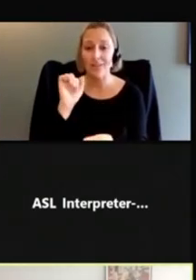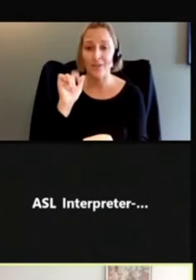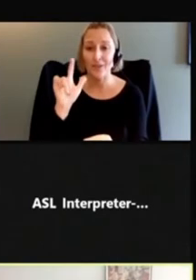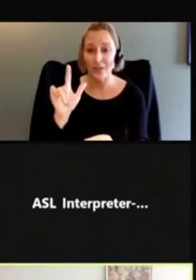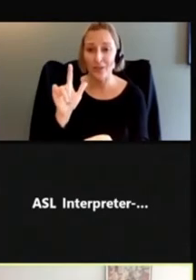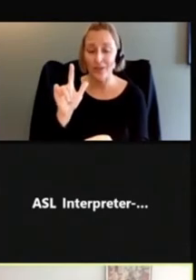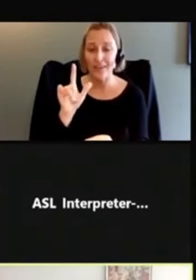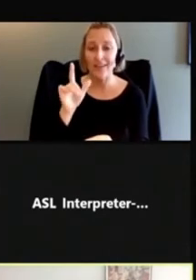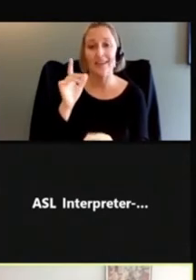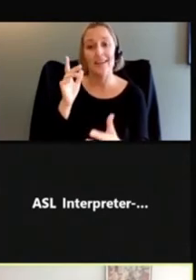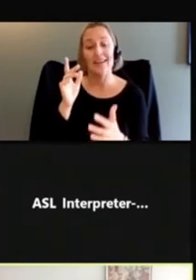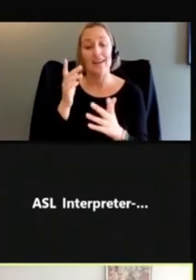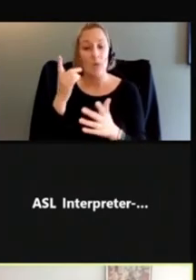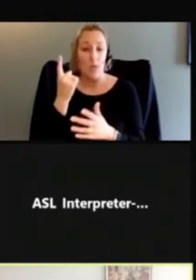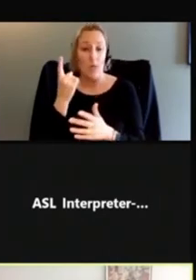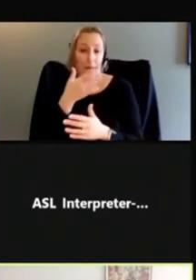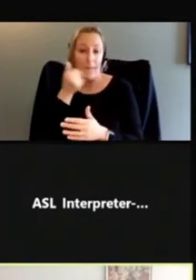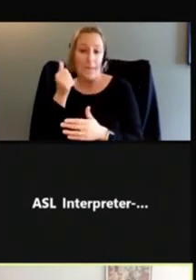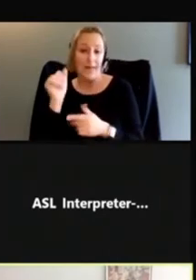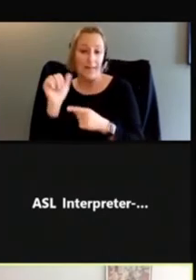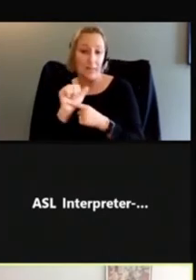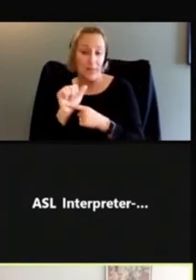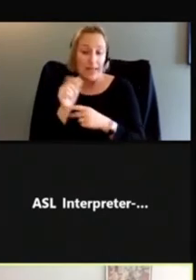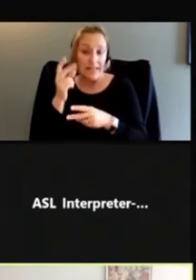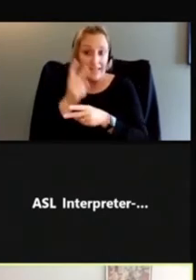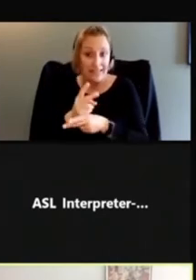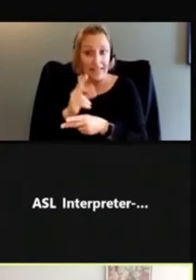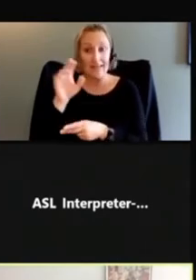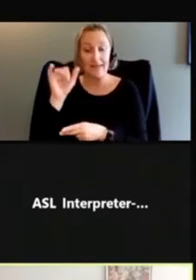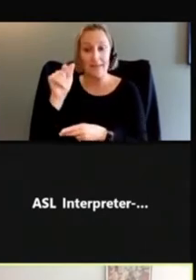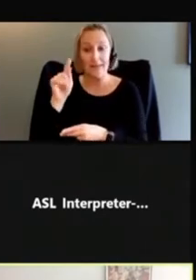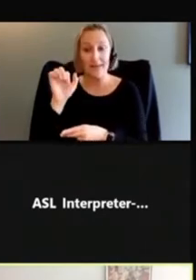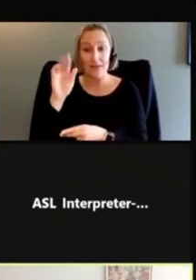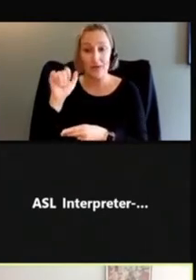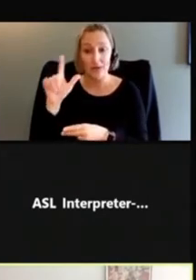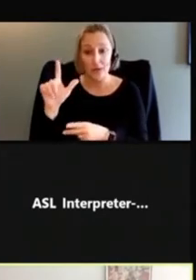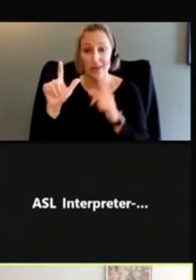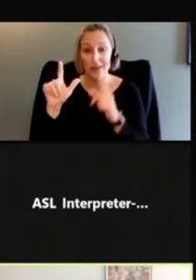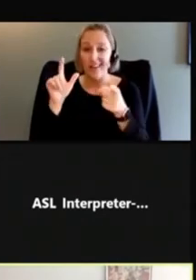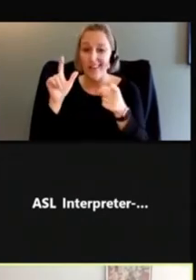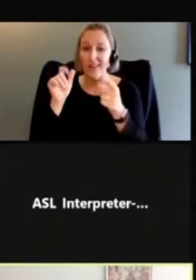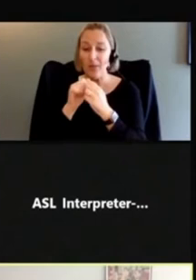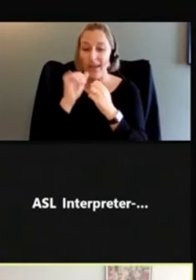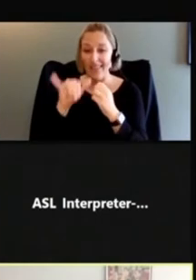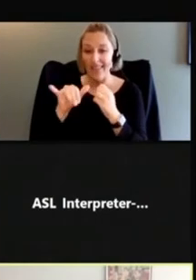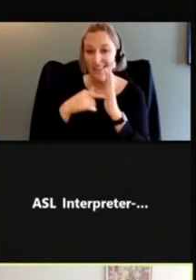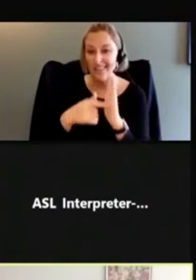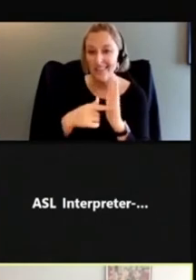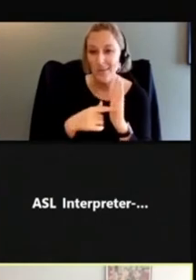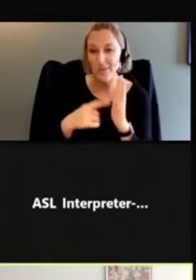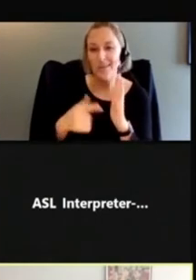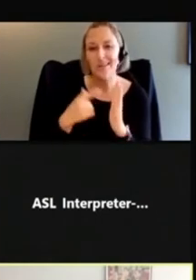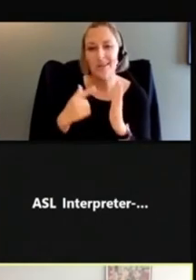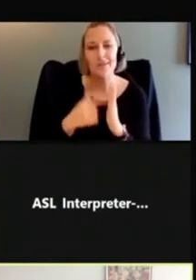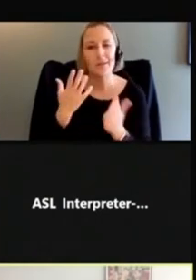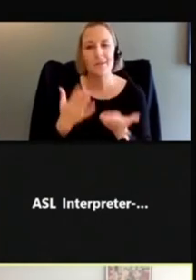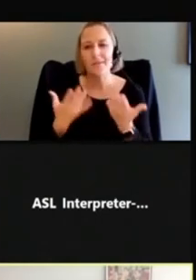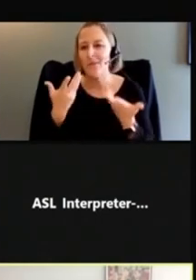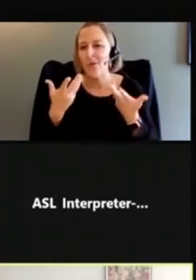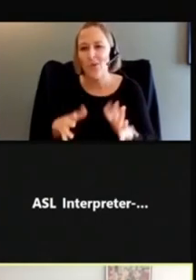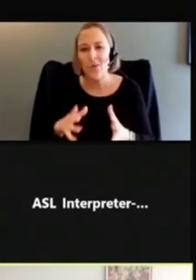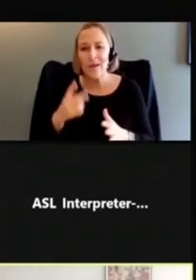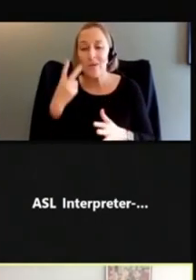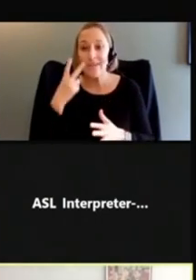keeping things literal. But as with this example, sometimes we might not want to show someone